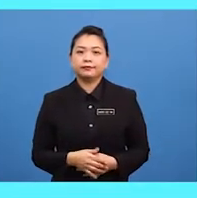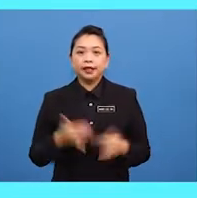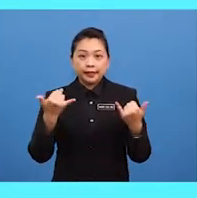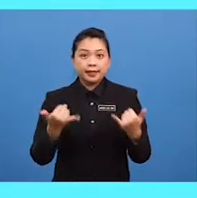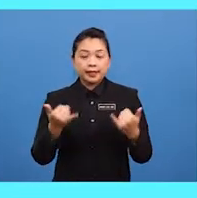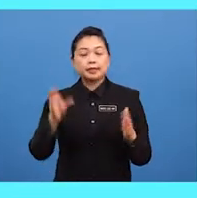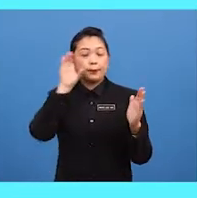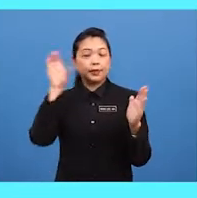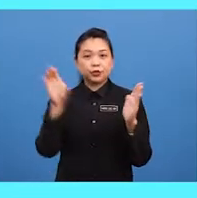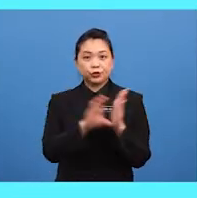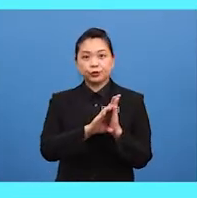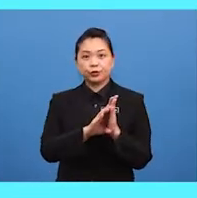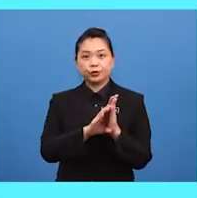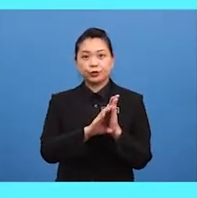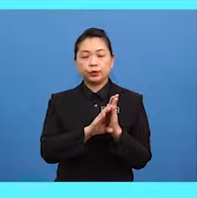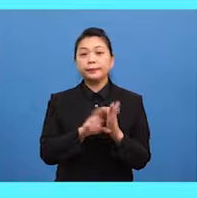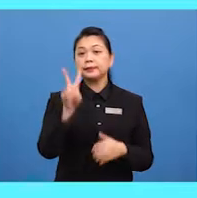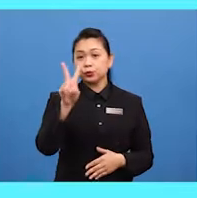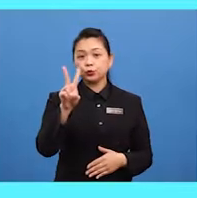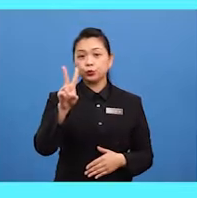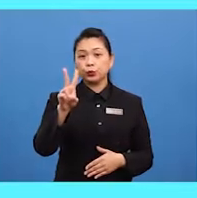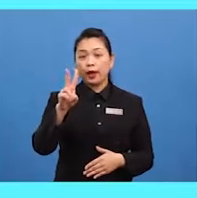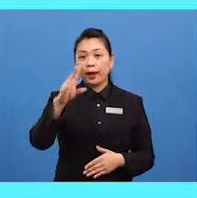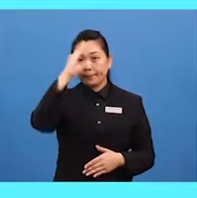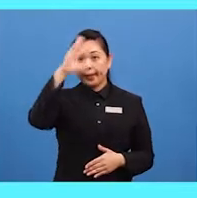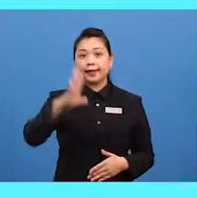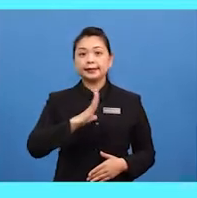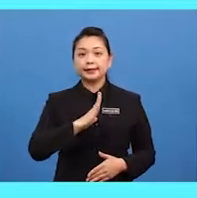here's a picture with two men